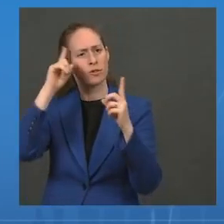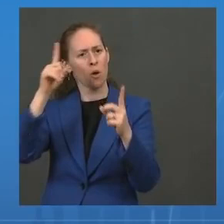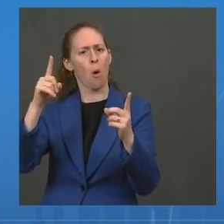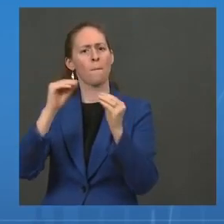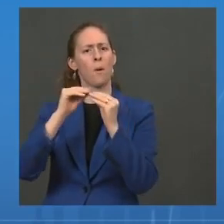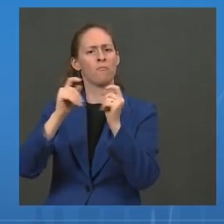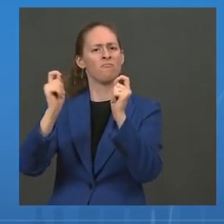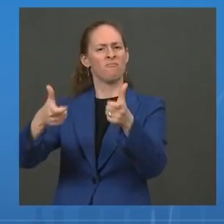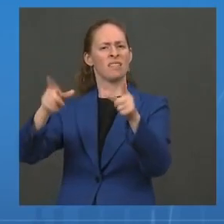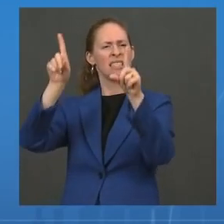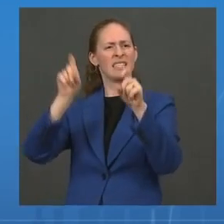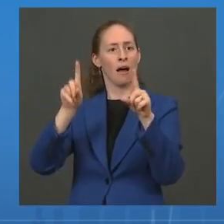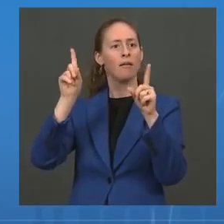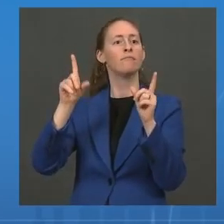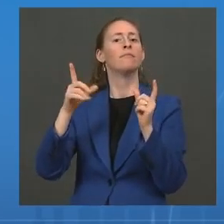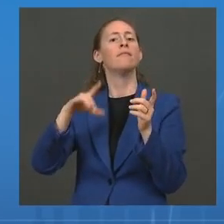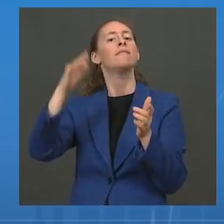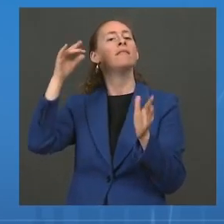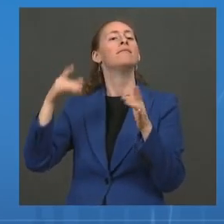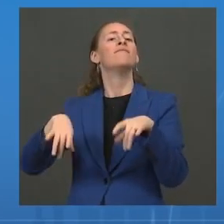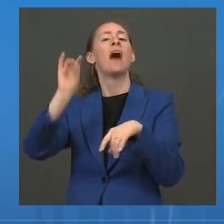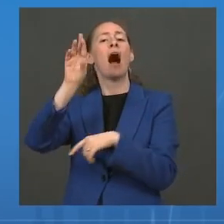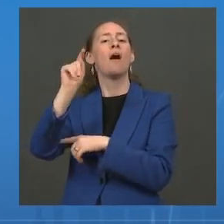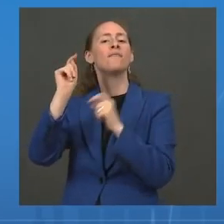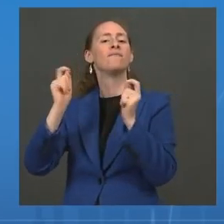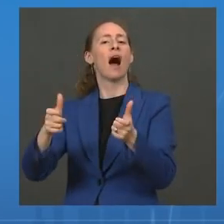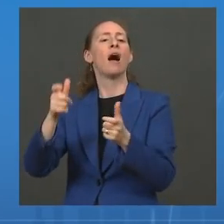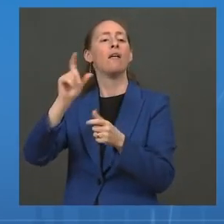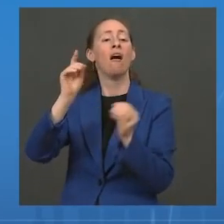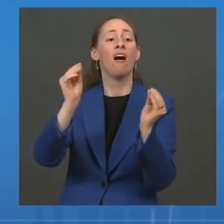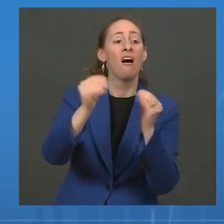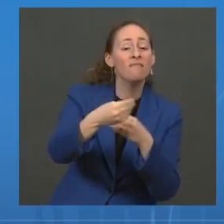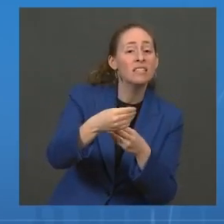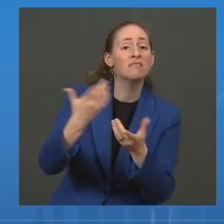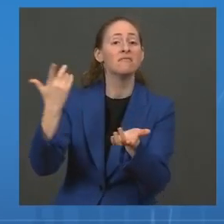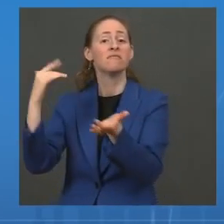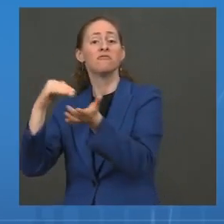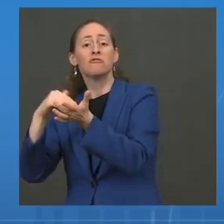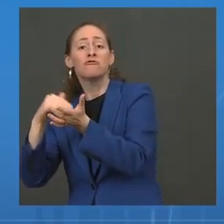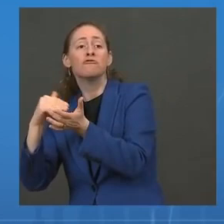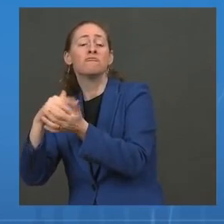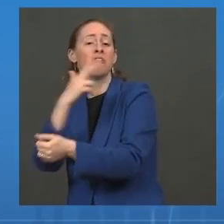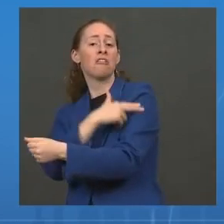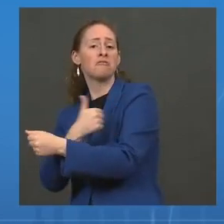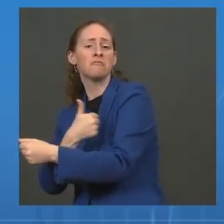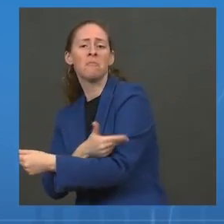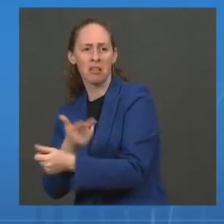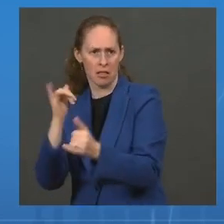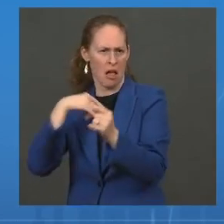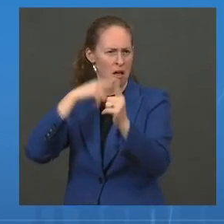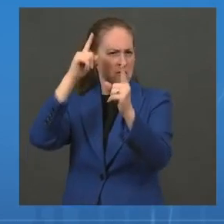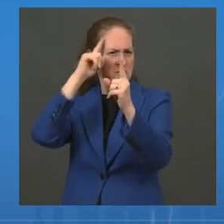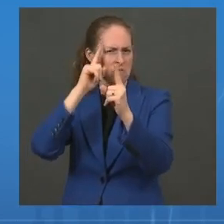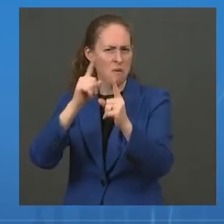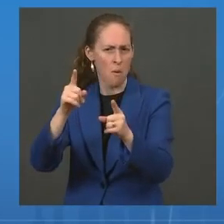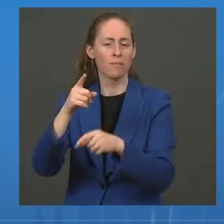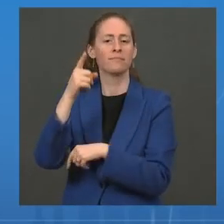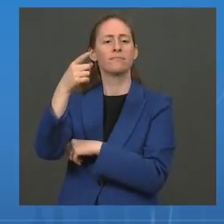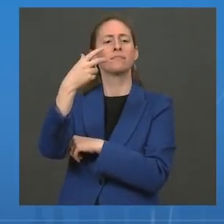administered at doctors' offices, hospitals, and other healthcare settings. HHS is investing